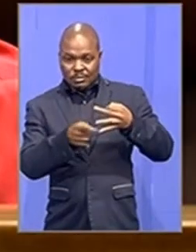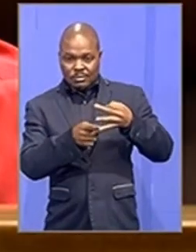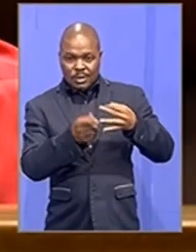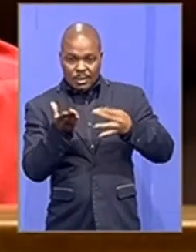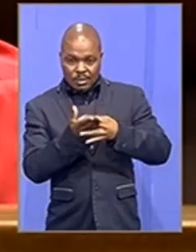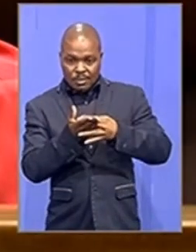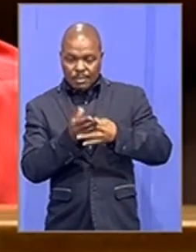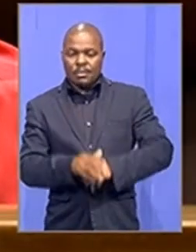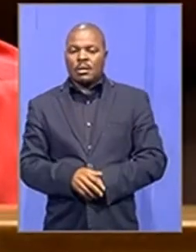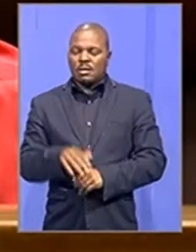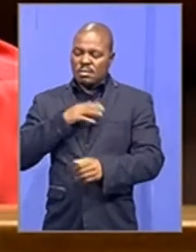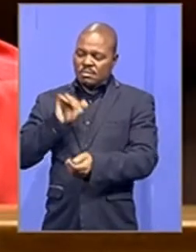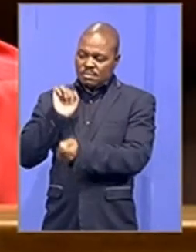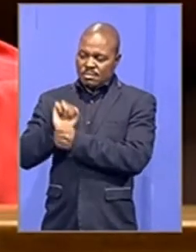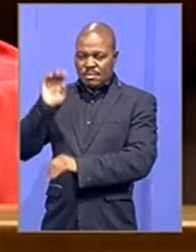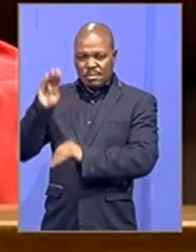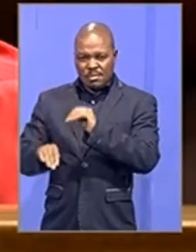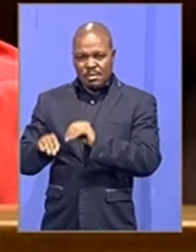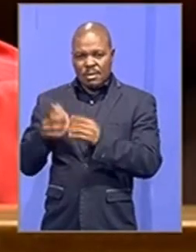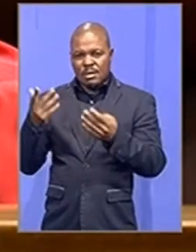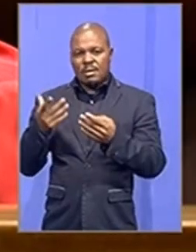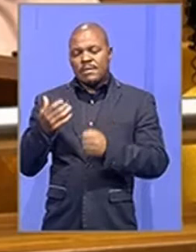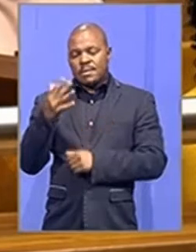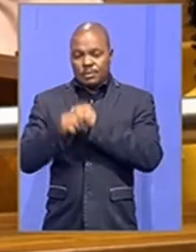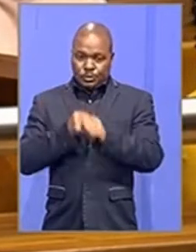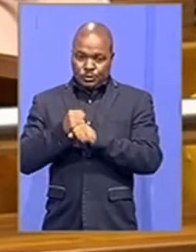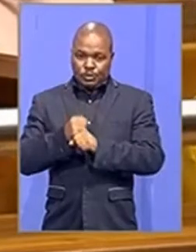you are sentenced to five years imprisonment.